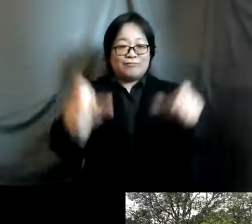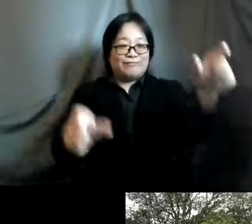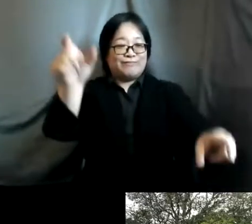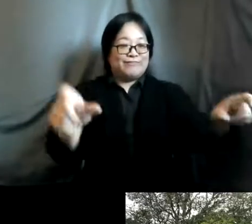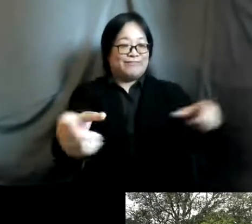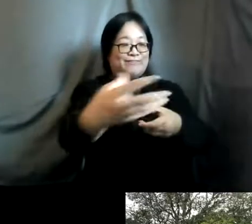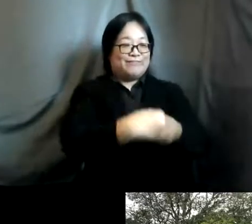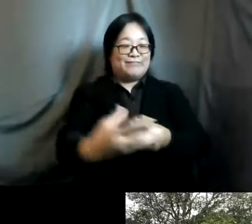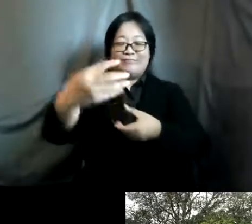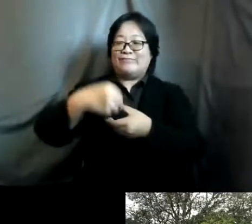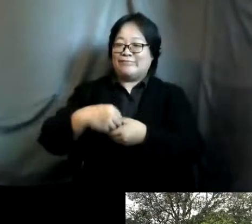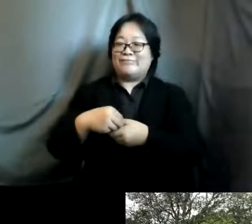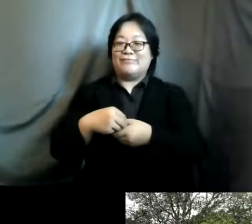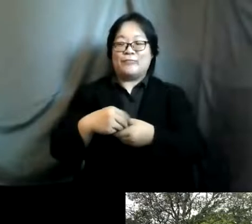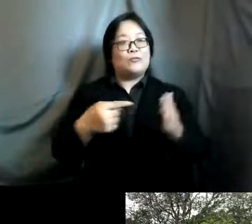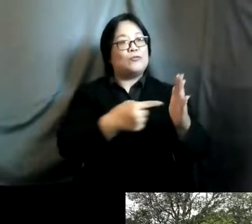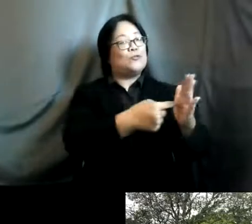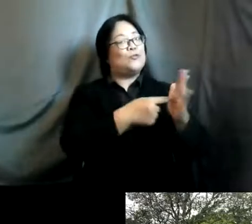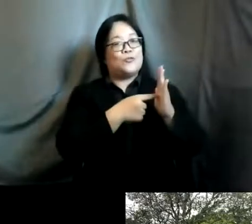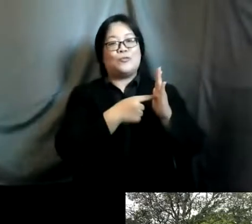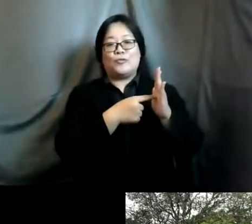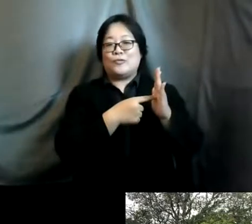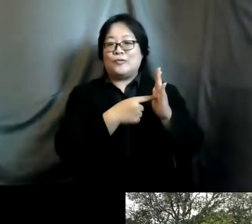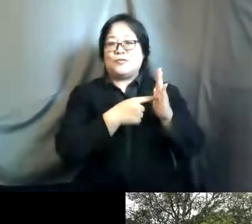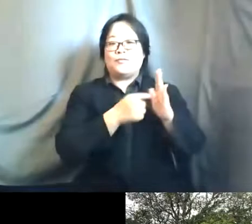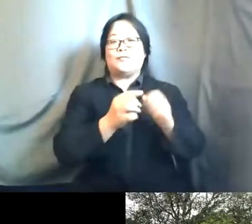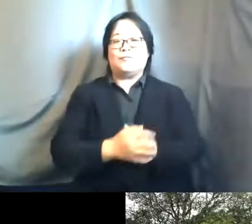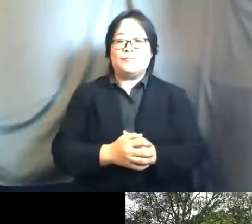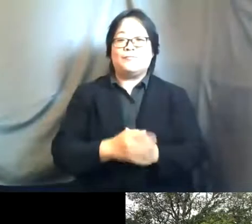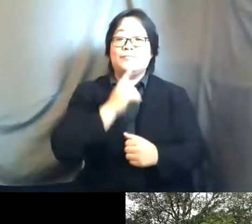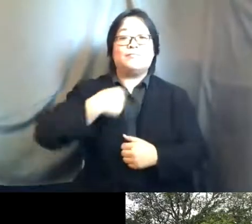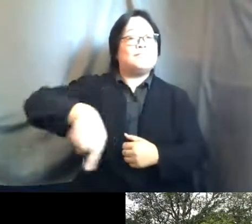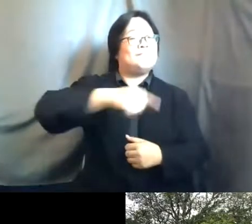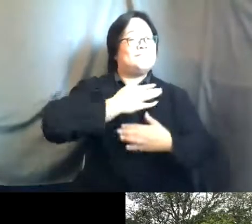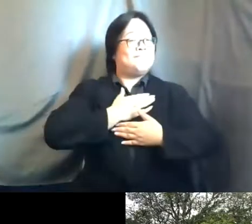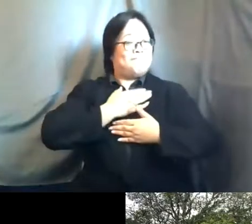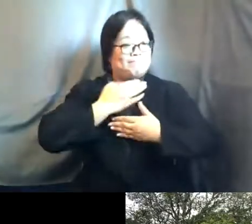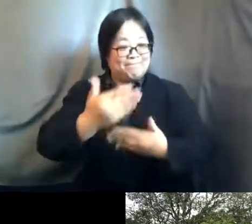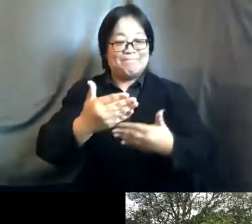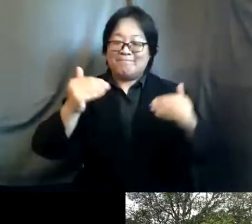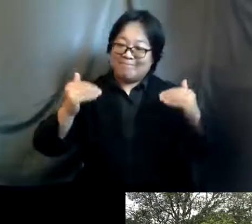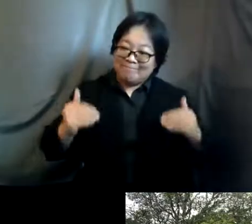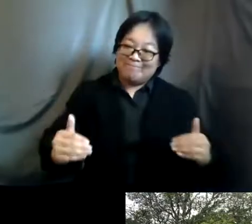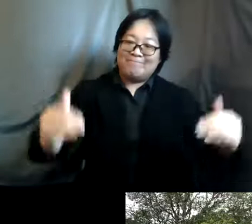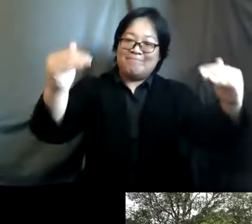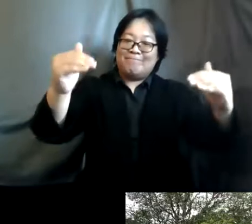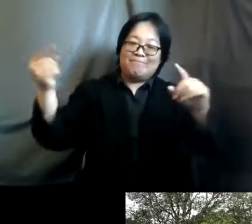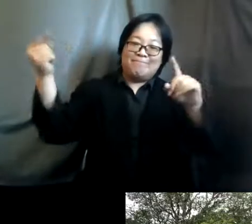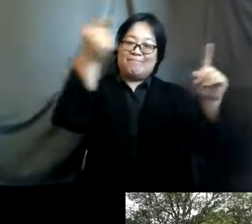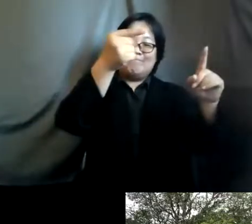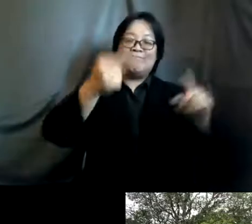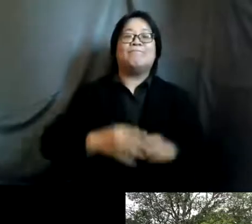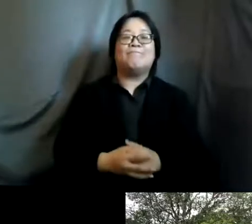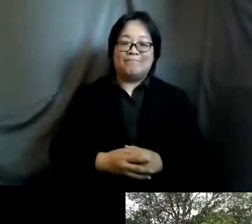think it shows how deeply we are all committed to advancing the cause uh and